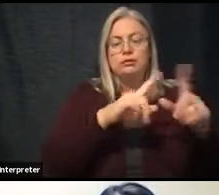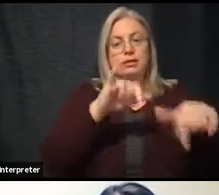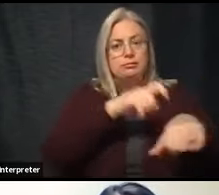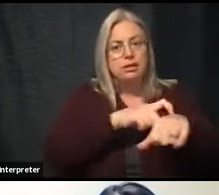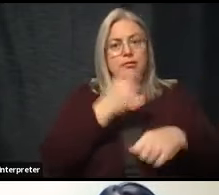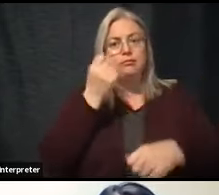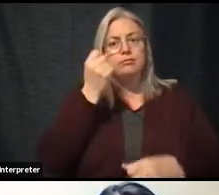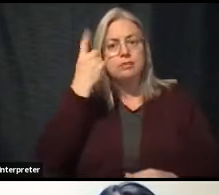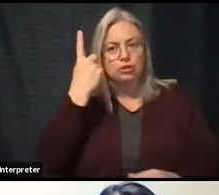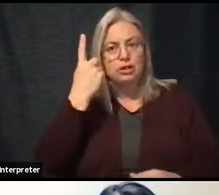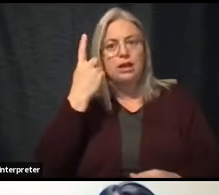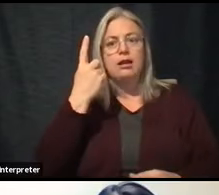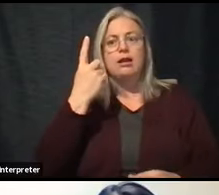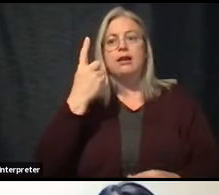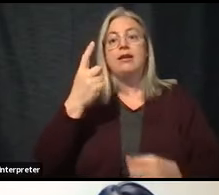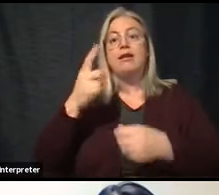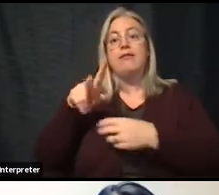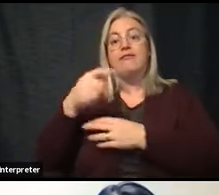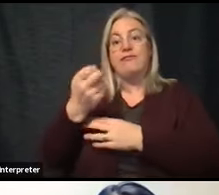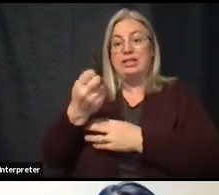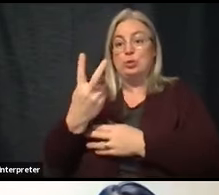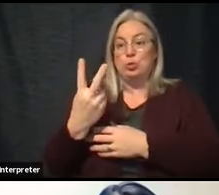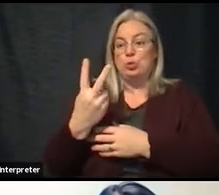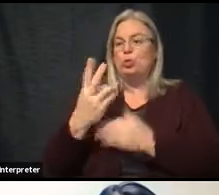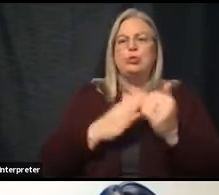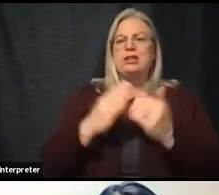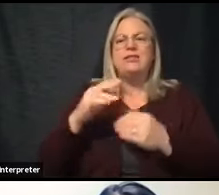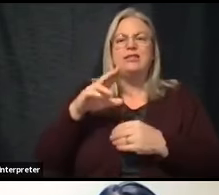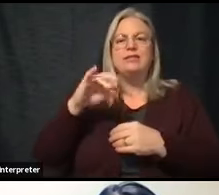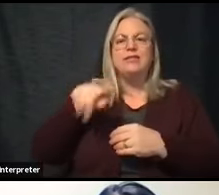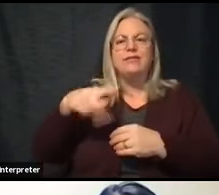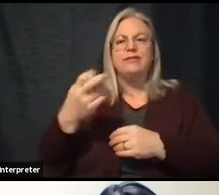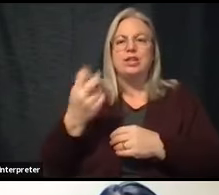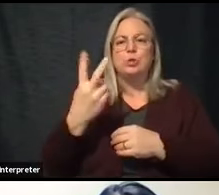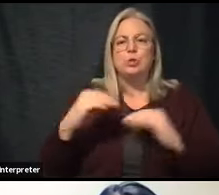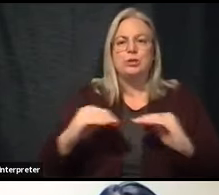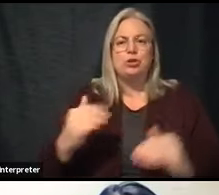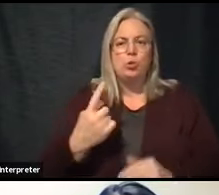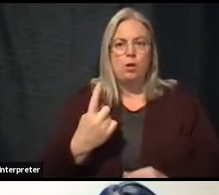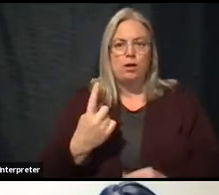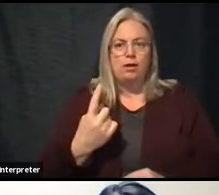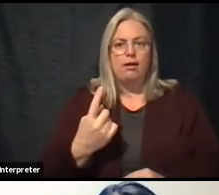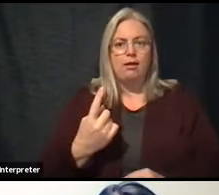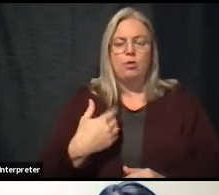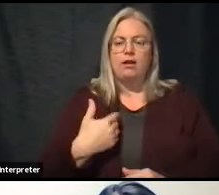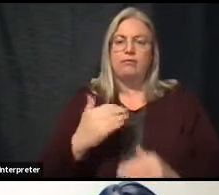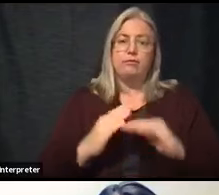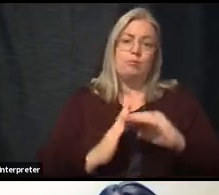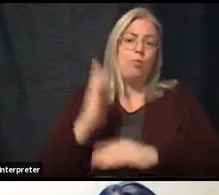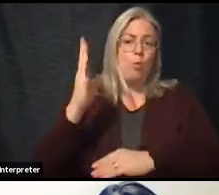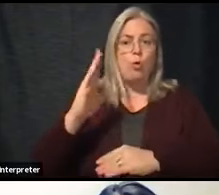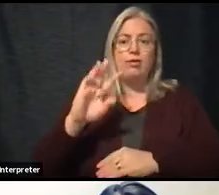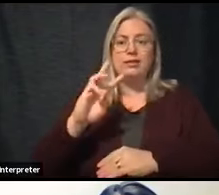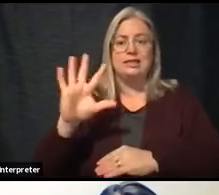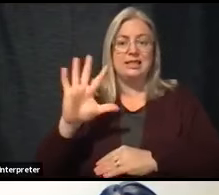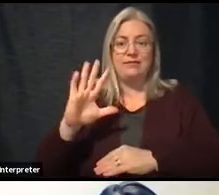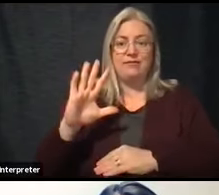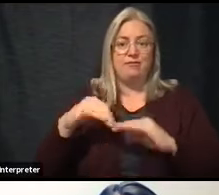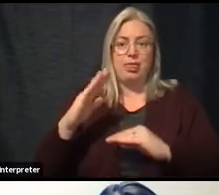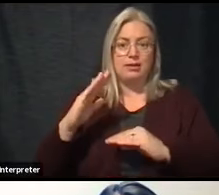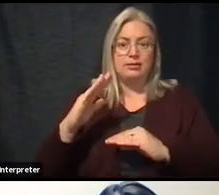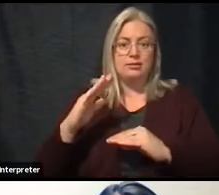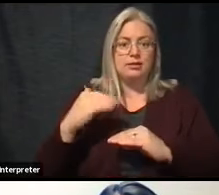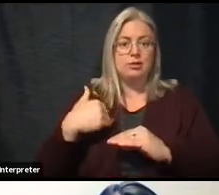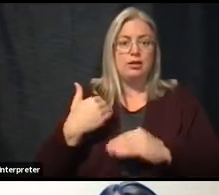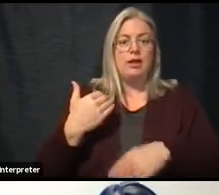that in phase two, even in phase two tier one, we have more than the 65 plus. We have the